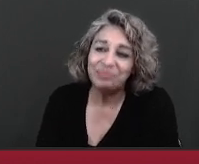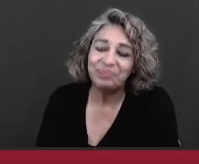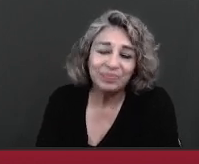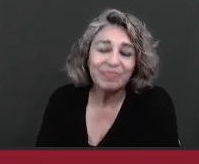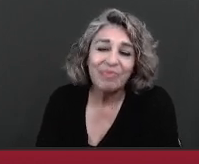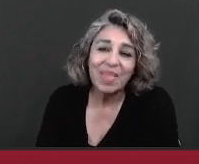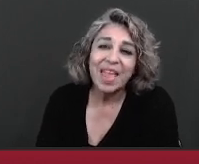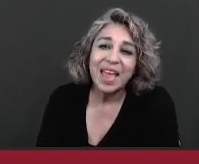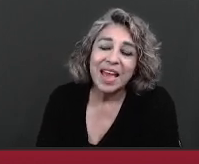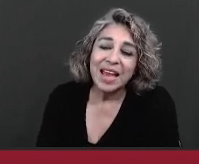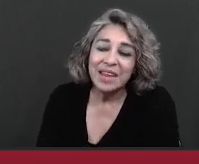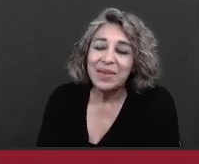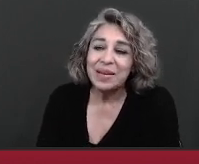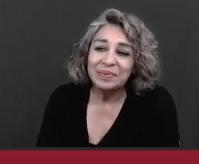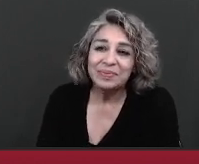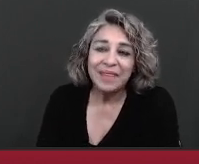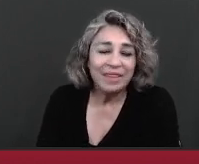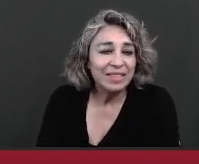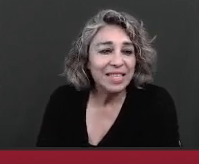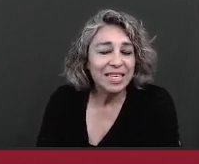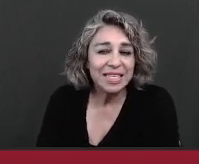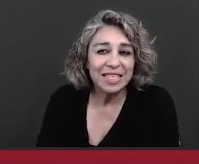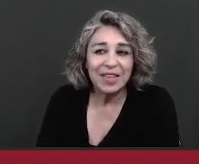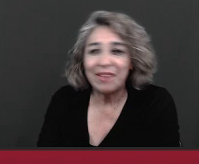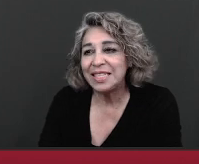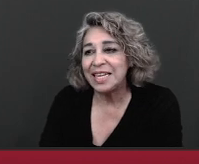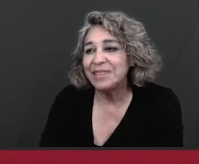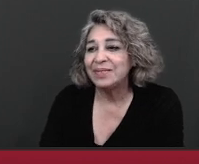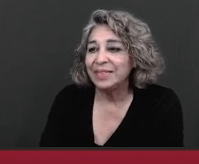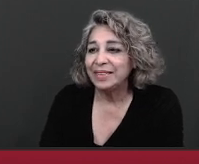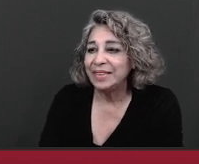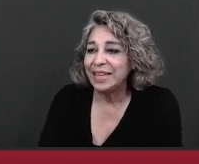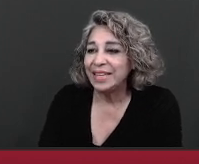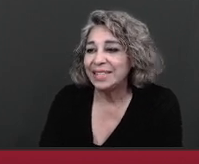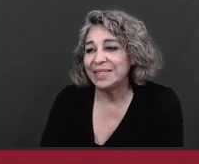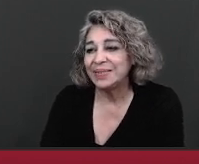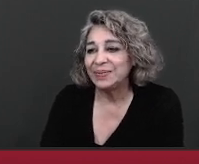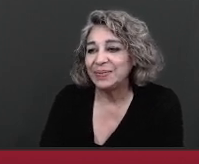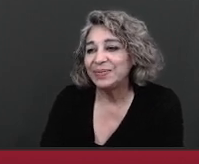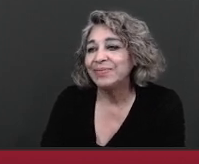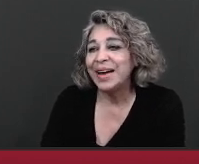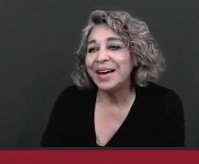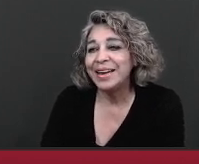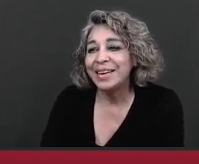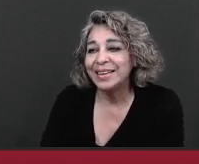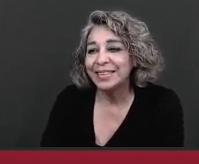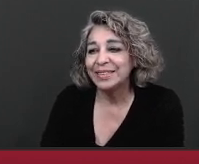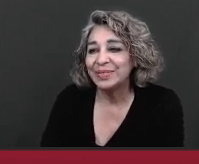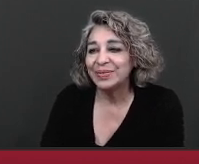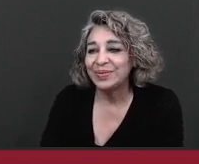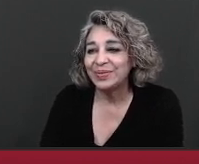live on anyway that was it so that one's done thanks bye